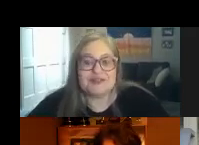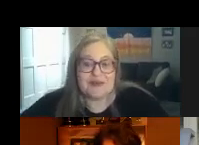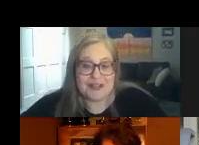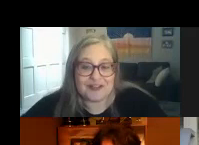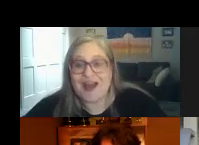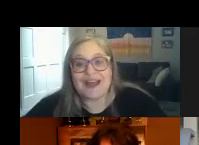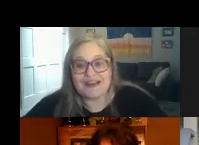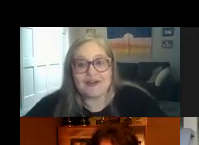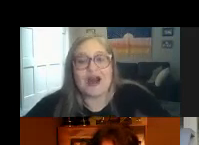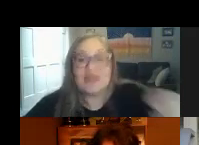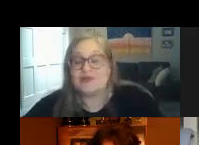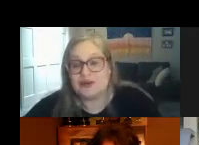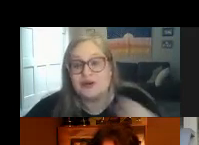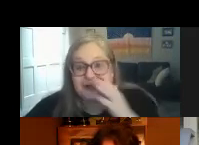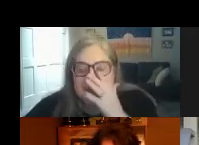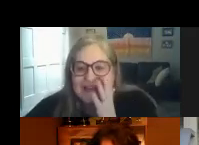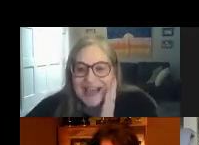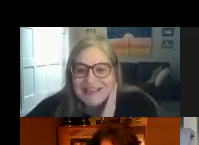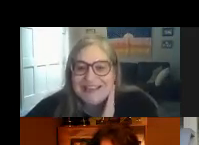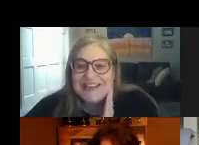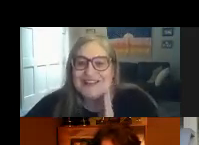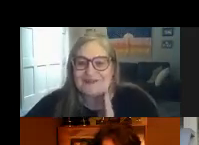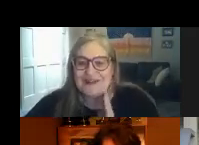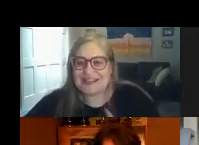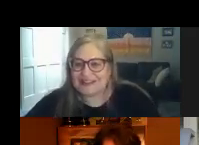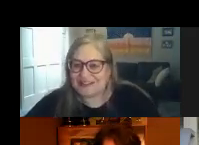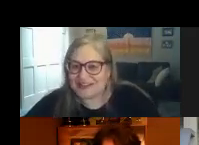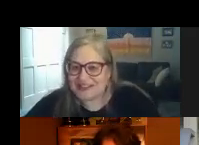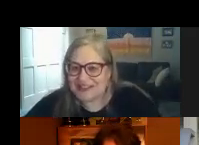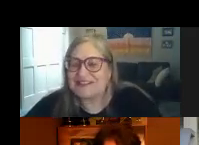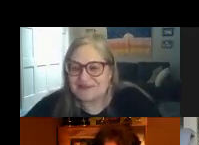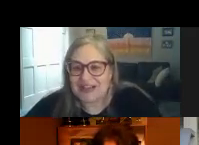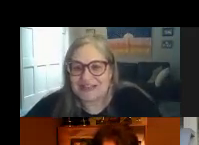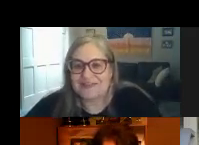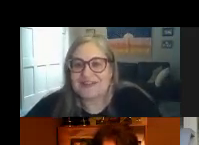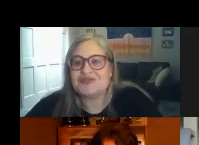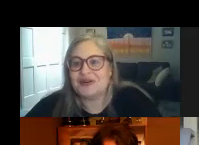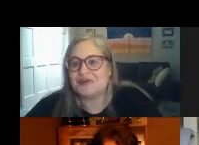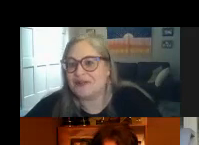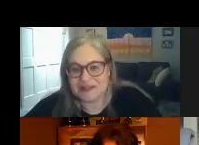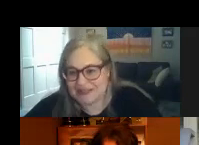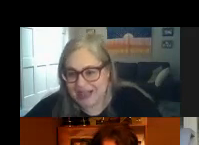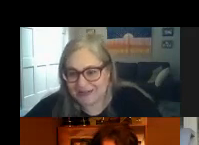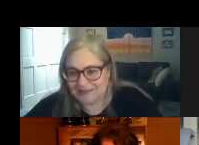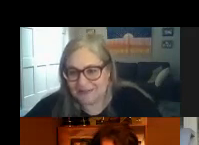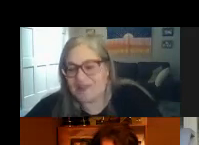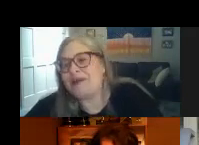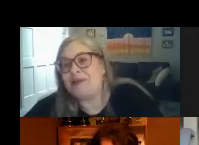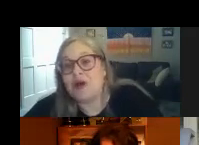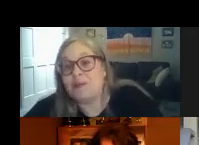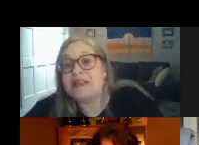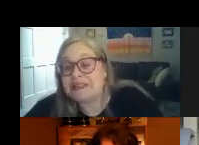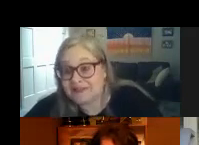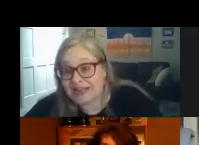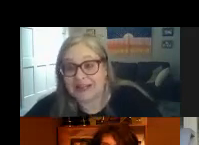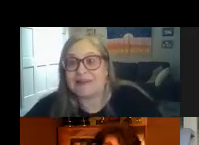is doing well or not on those goals and yes you're right data collection that is objective he's a joy to work with is not well that might